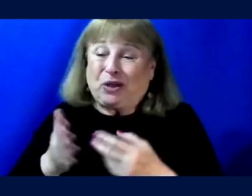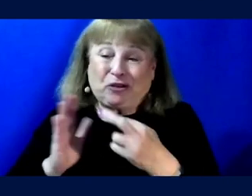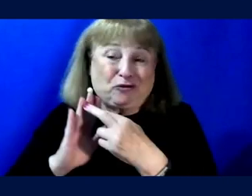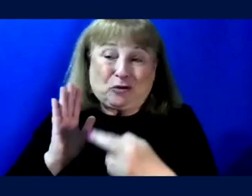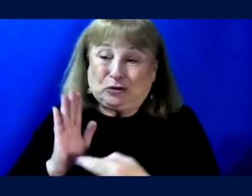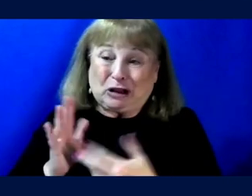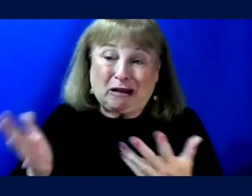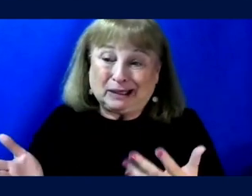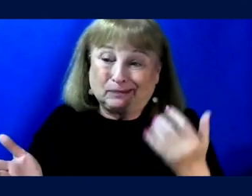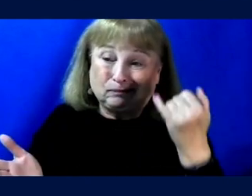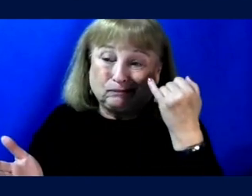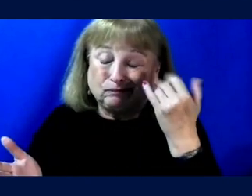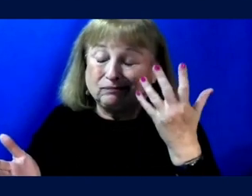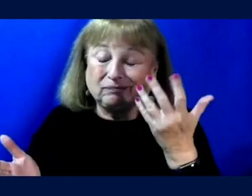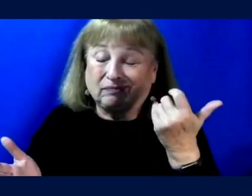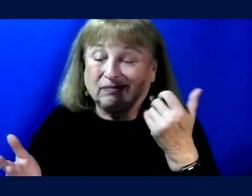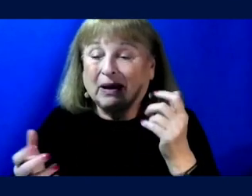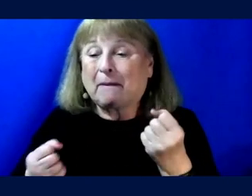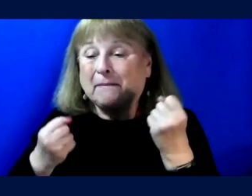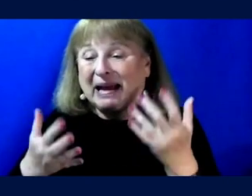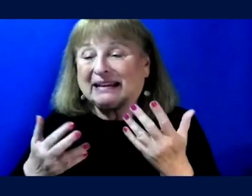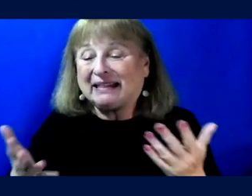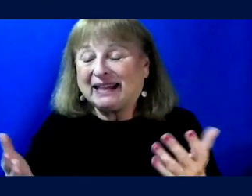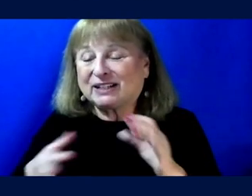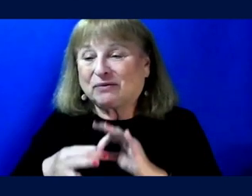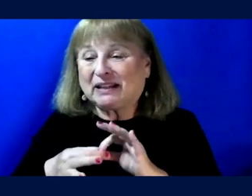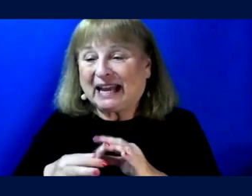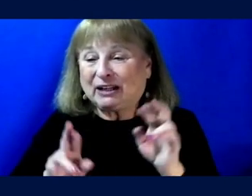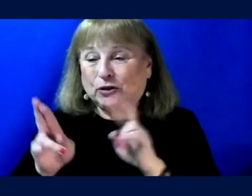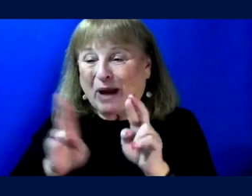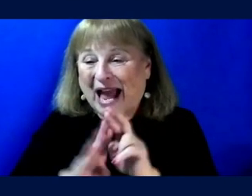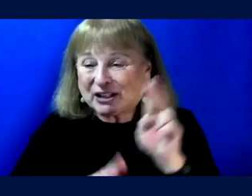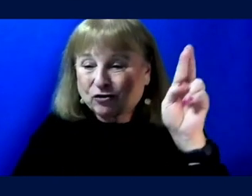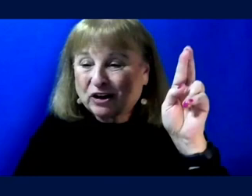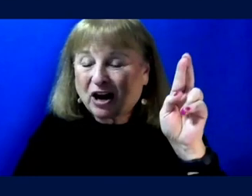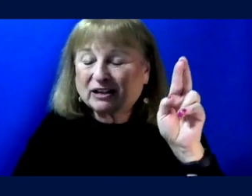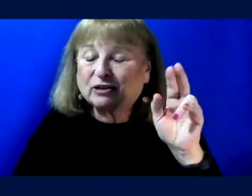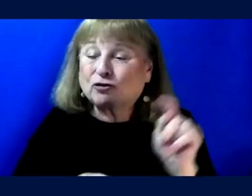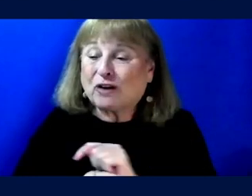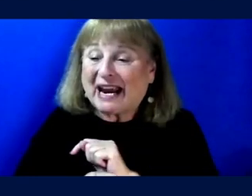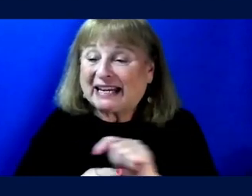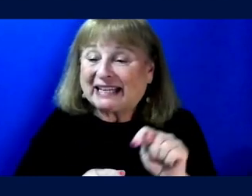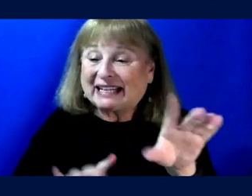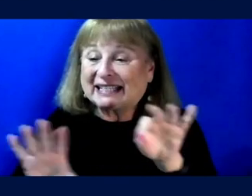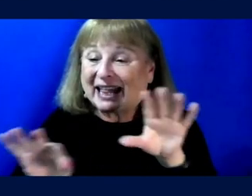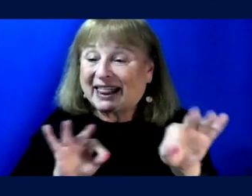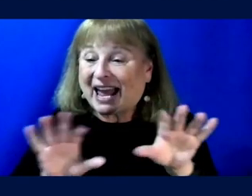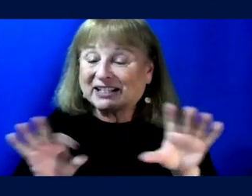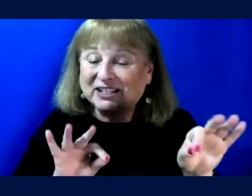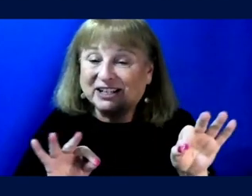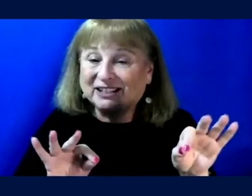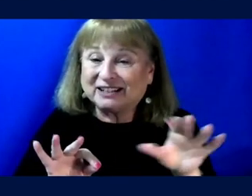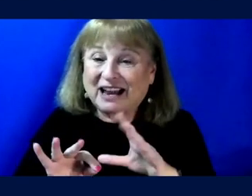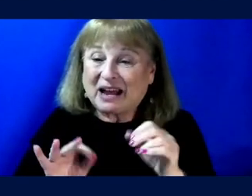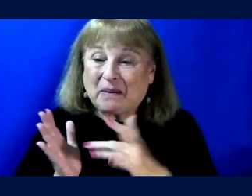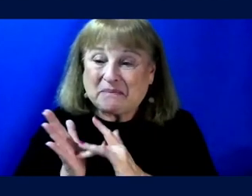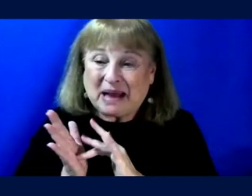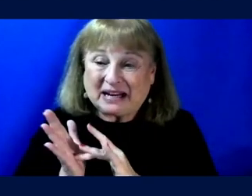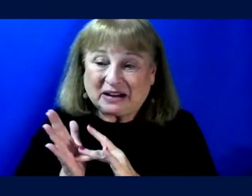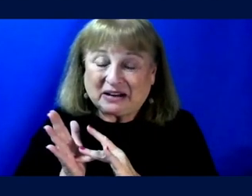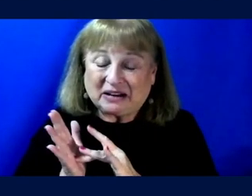are. If there's any, like a lot of things related to astronaut training, selection, and especially medical